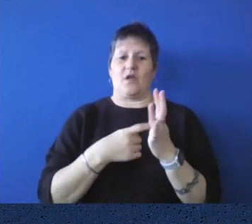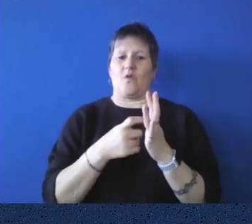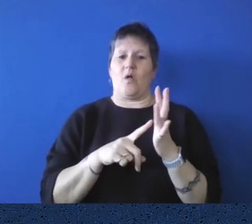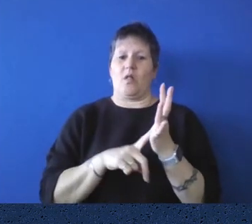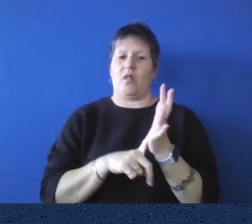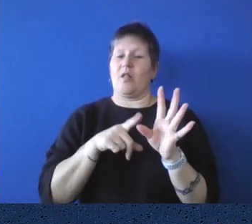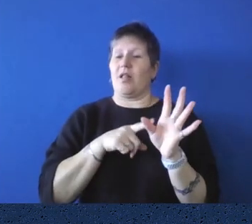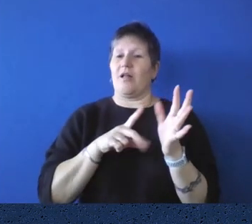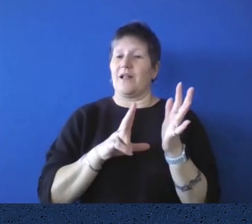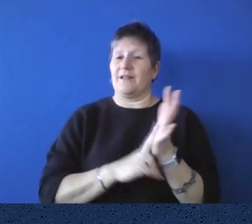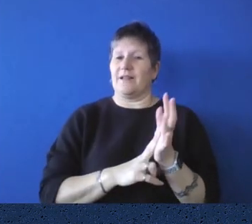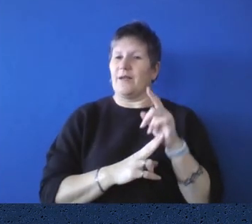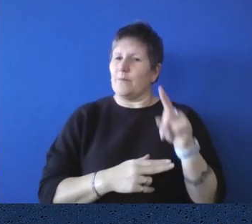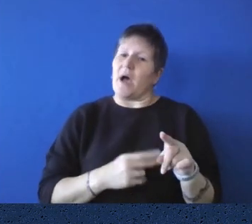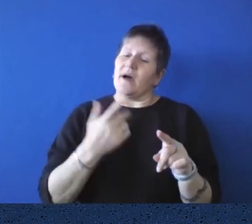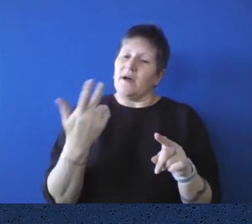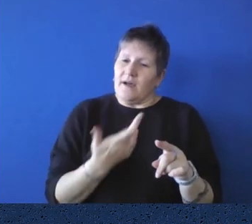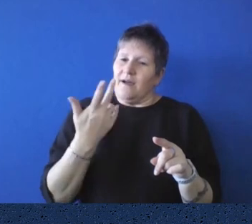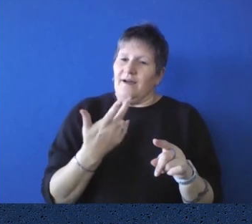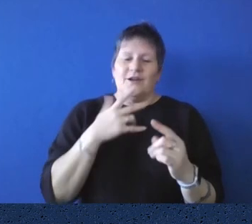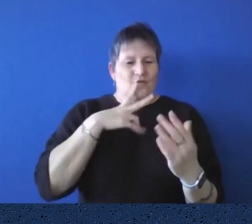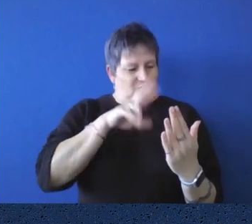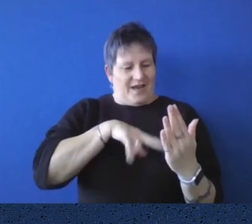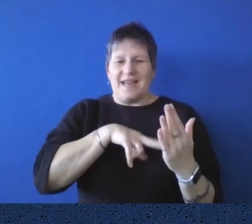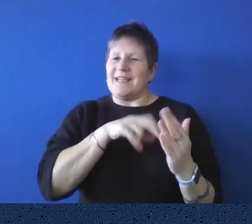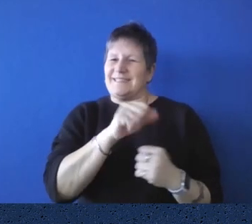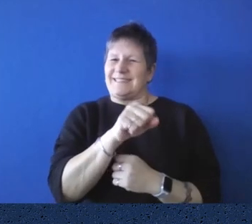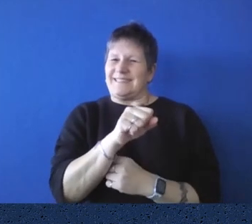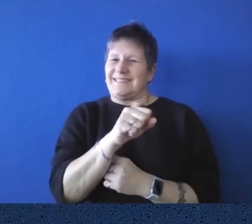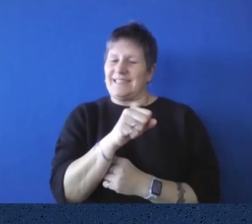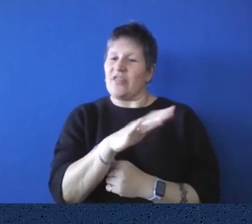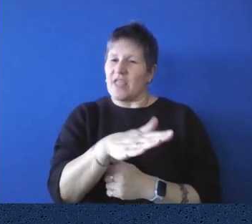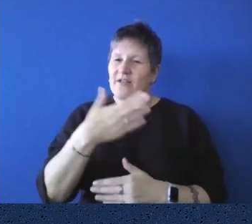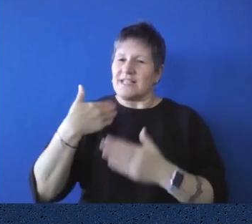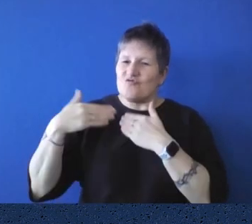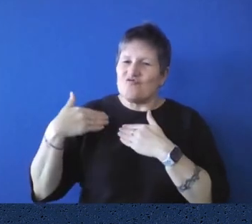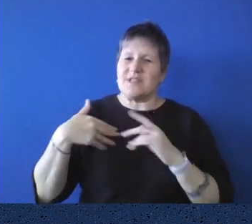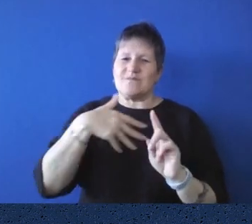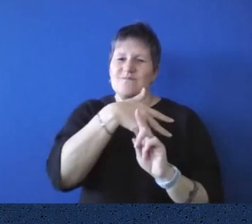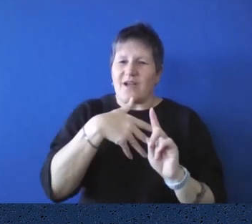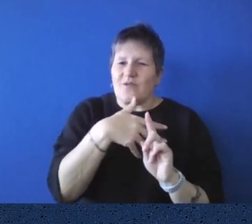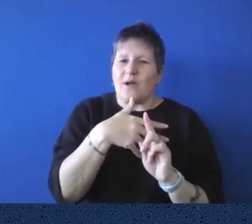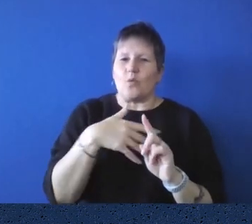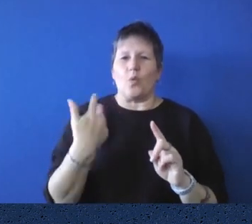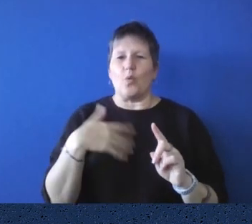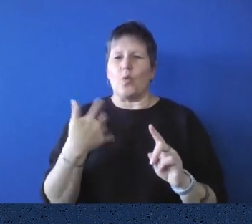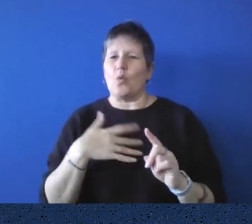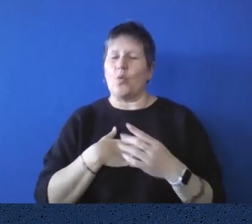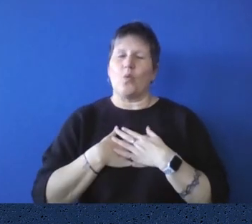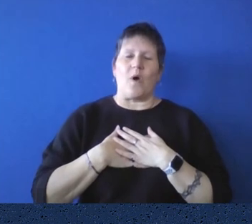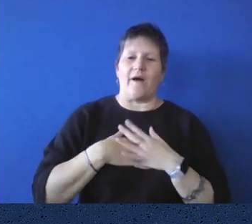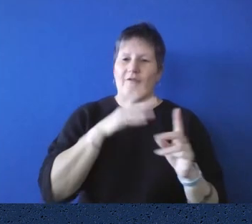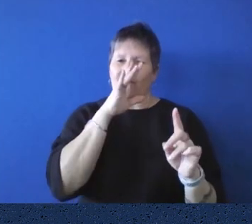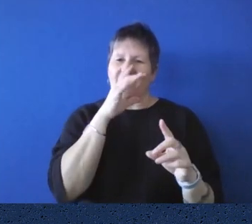read about them and their histories and their backgrounds and fascinating. I, I am librarian number